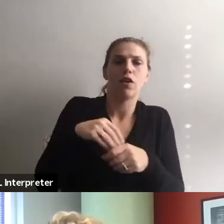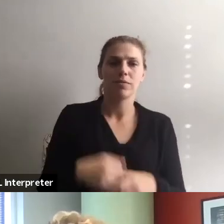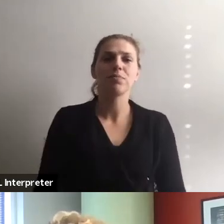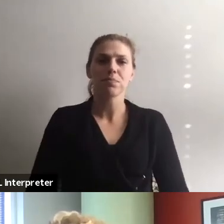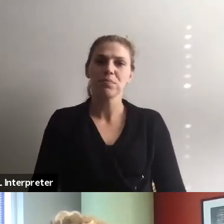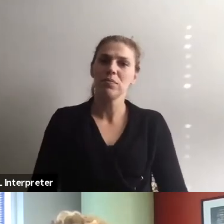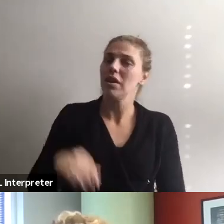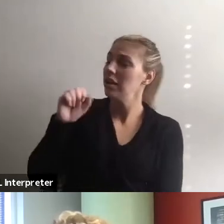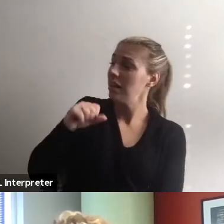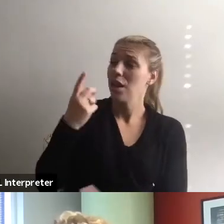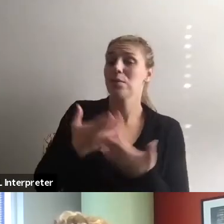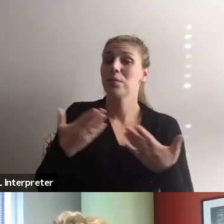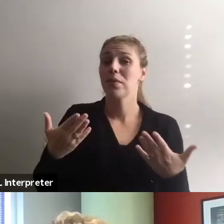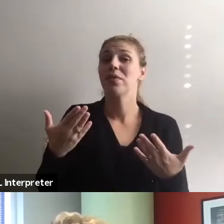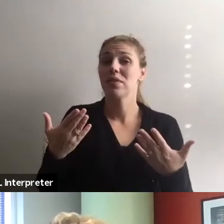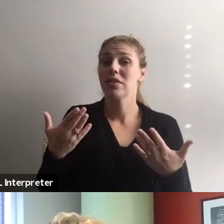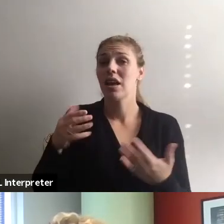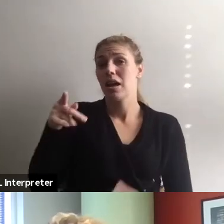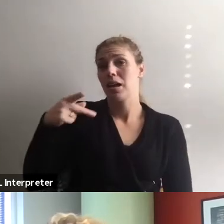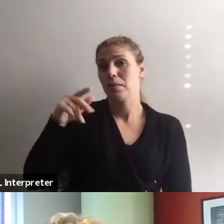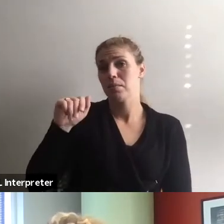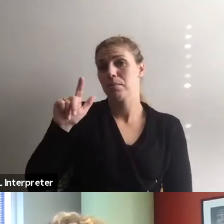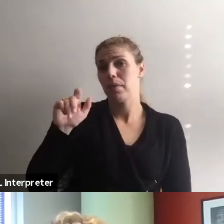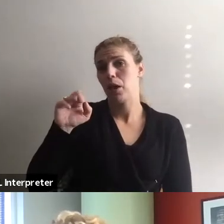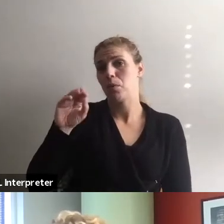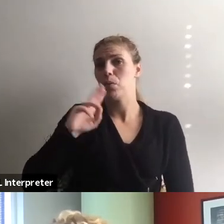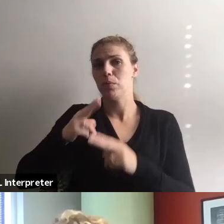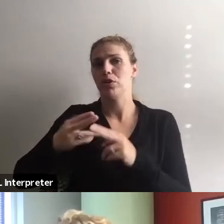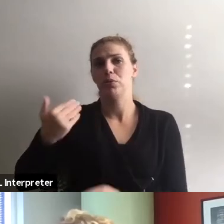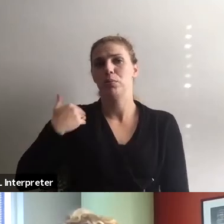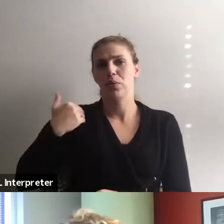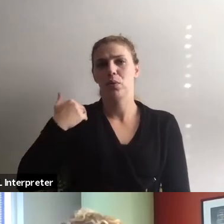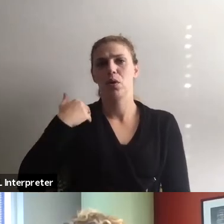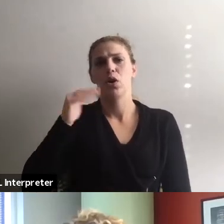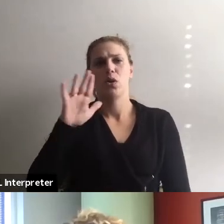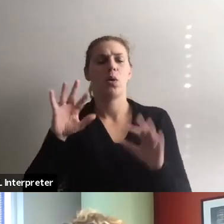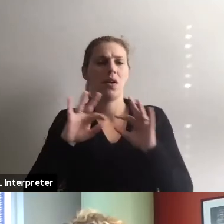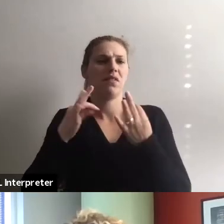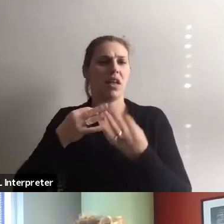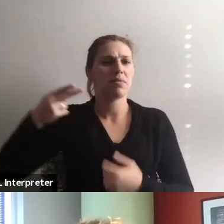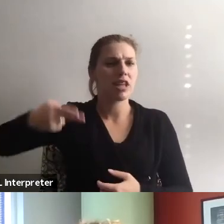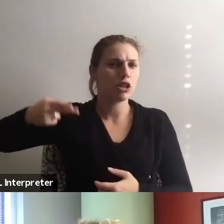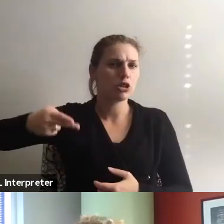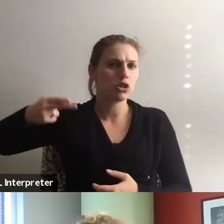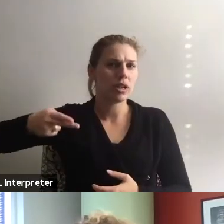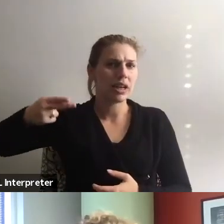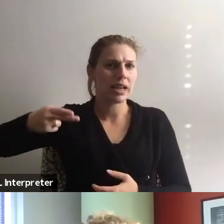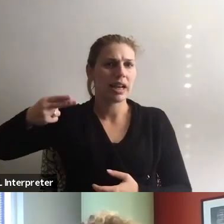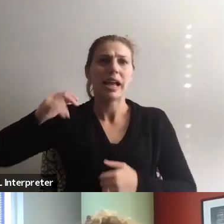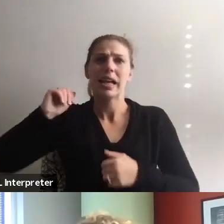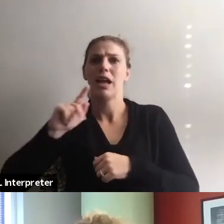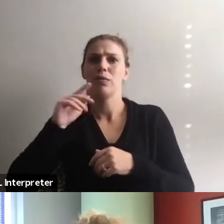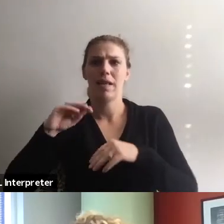Yeah, and one thing that Palermo brought up one time was just your family history can bring